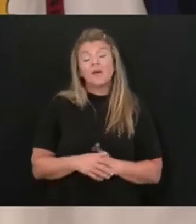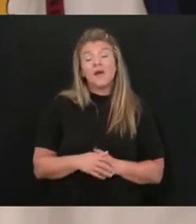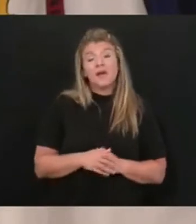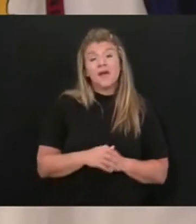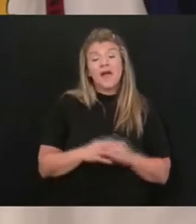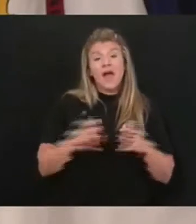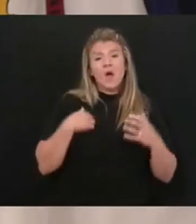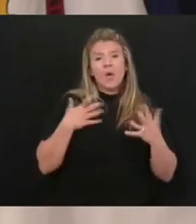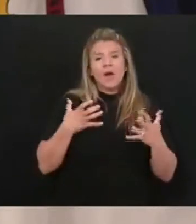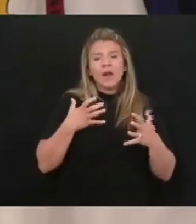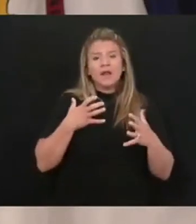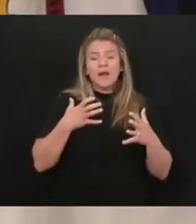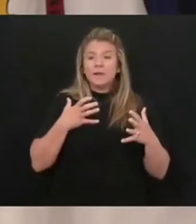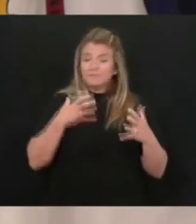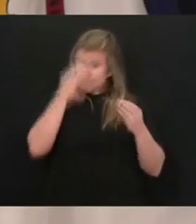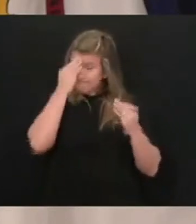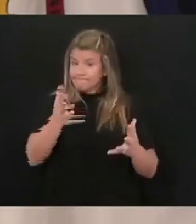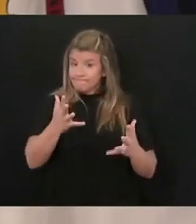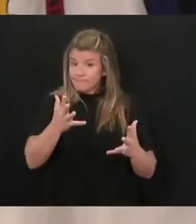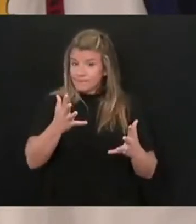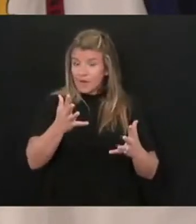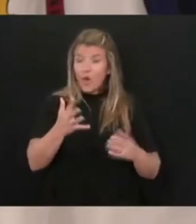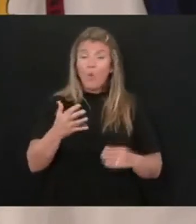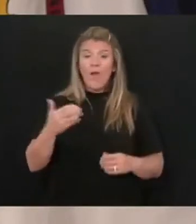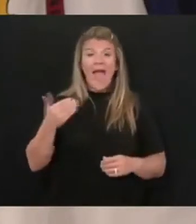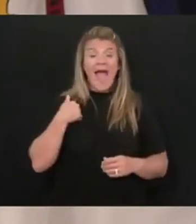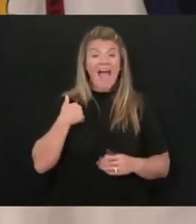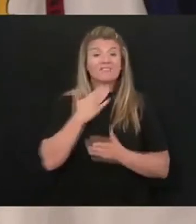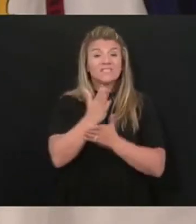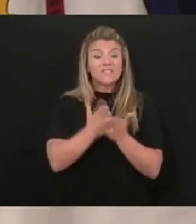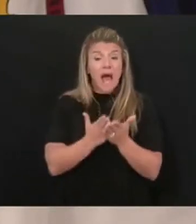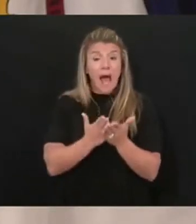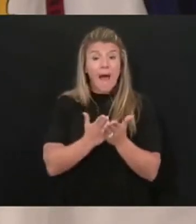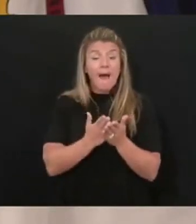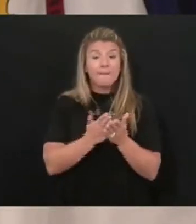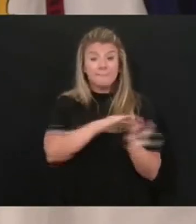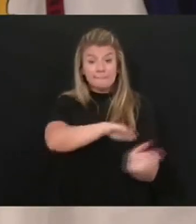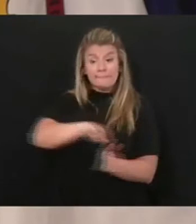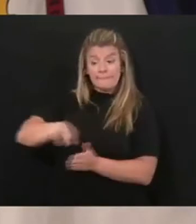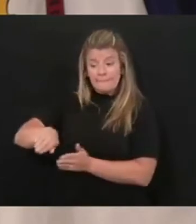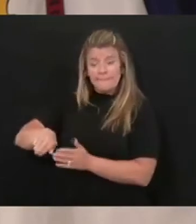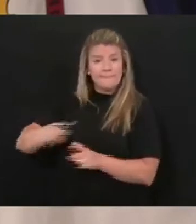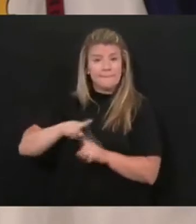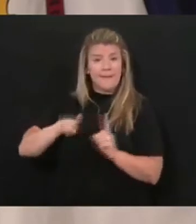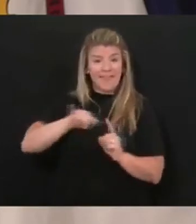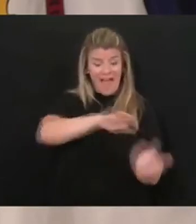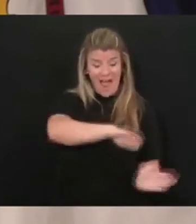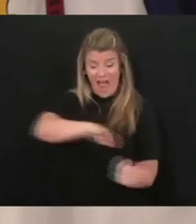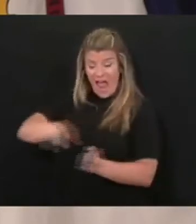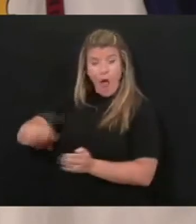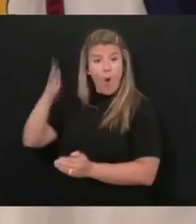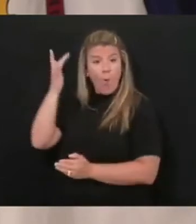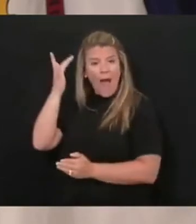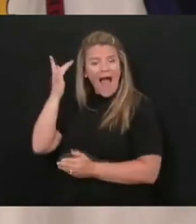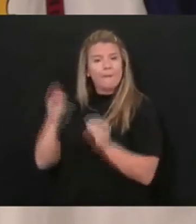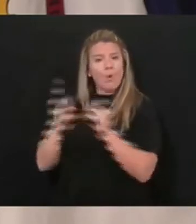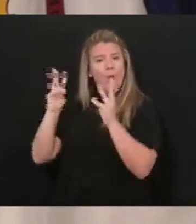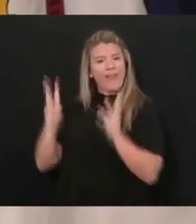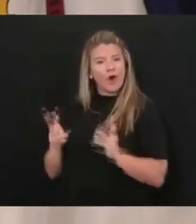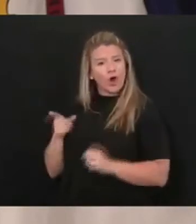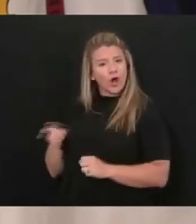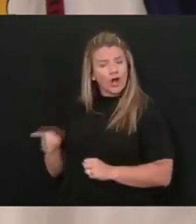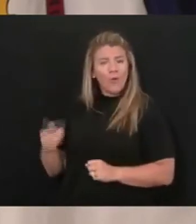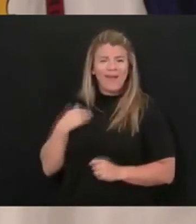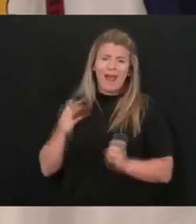has been some curtailment. It was primarily weather-driven. We had so much rain and